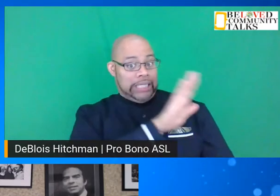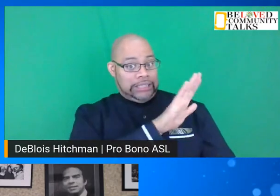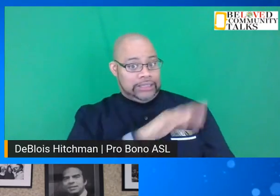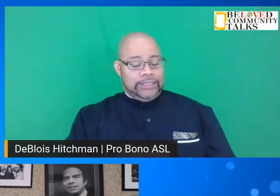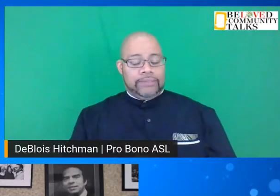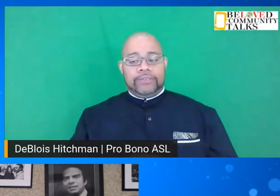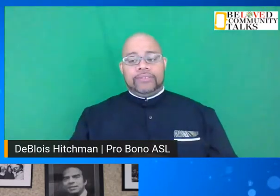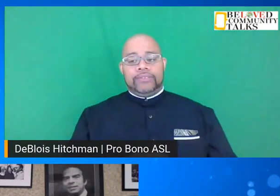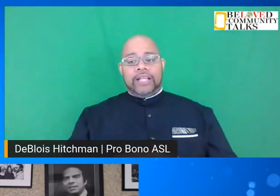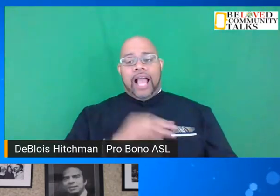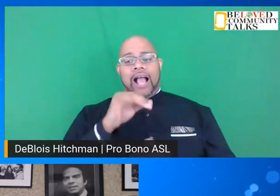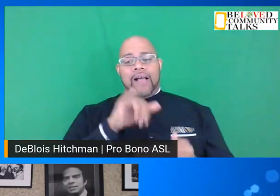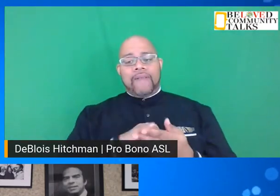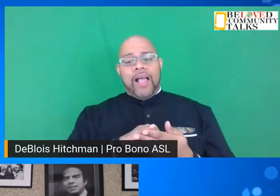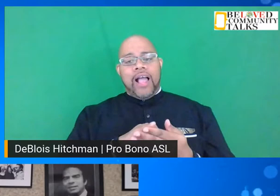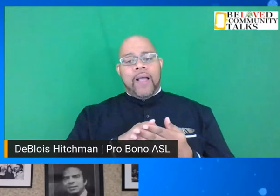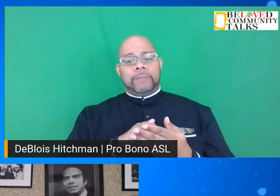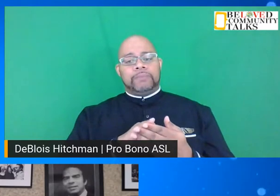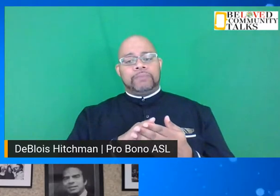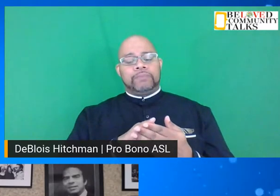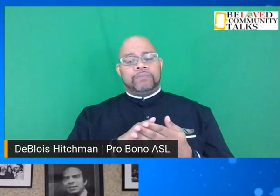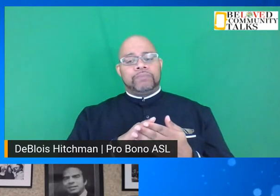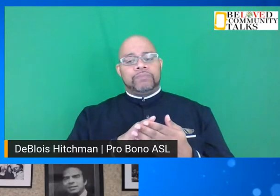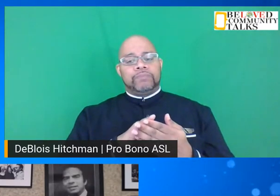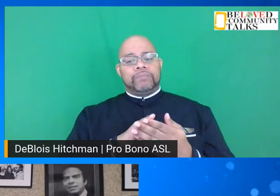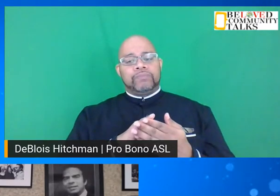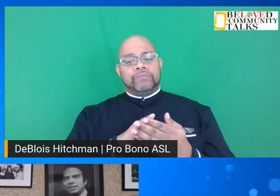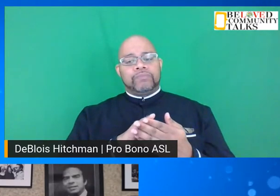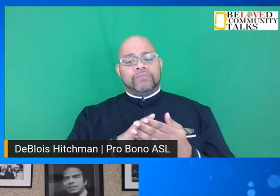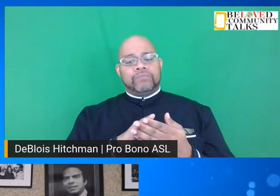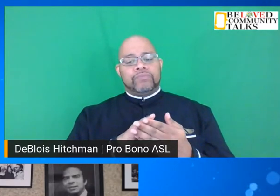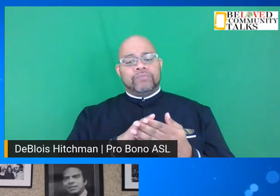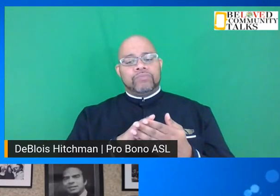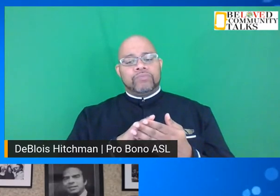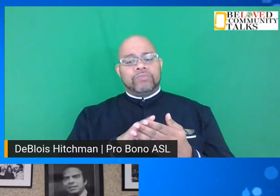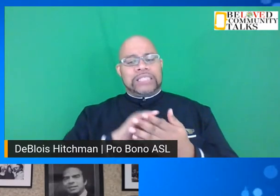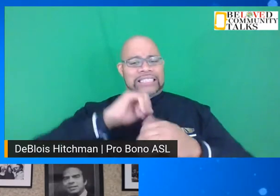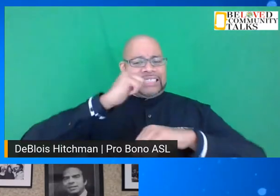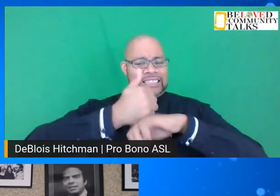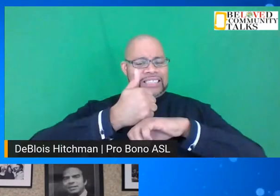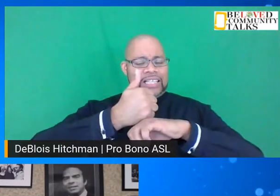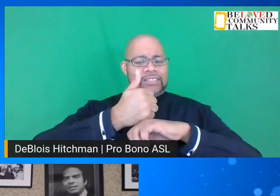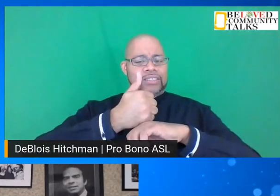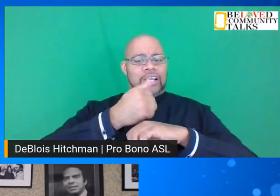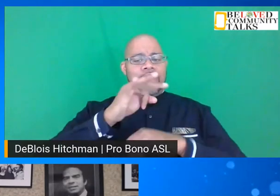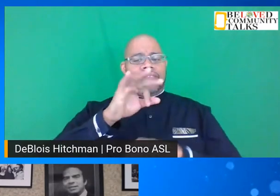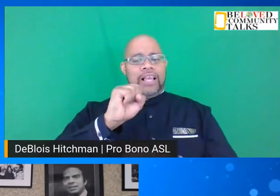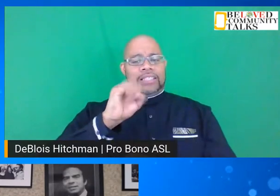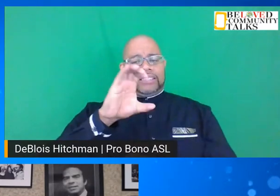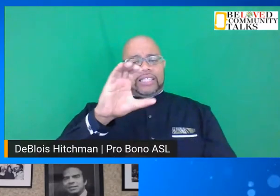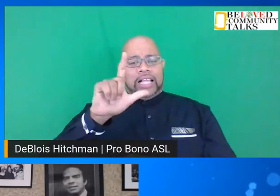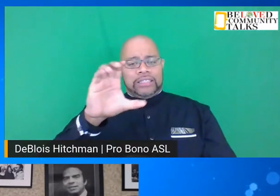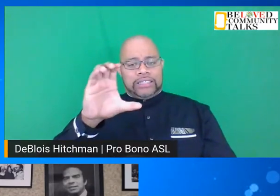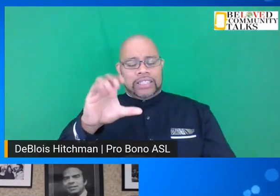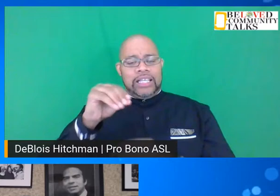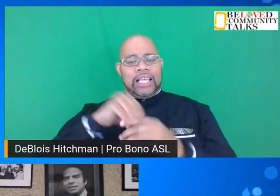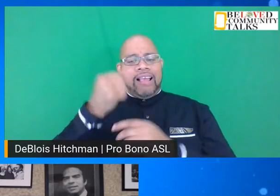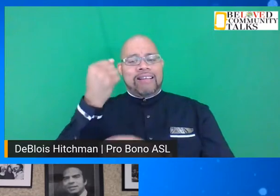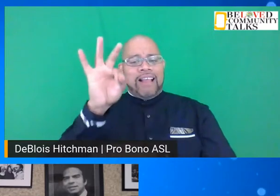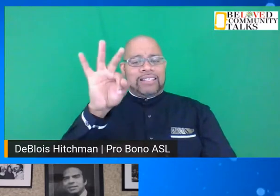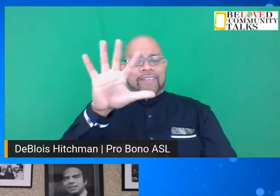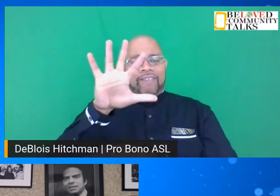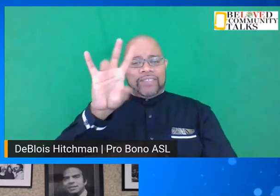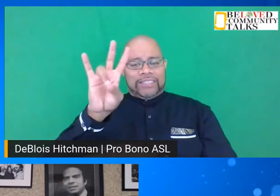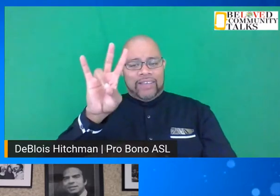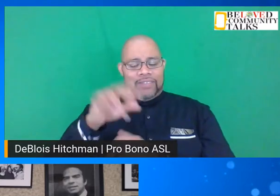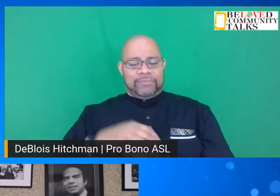And that was found in the founding of SCLC in 1957.